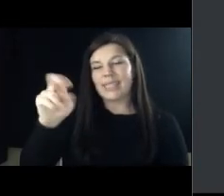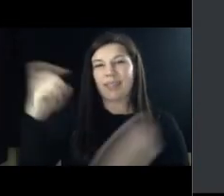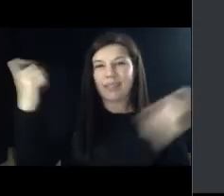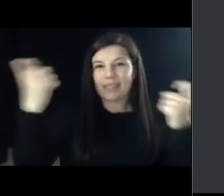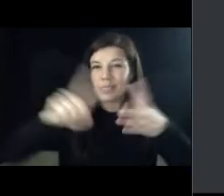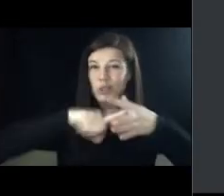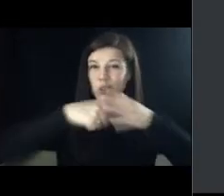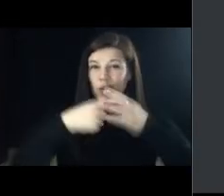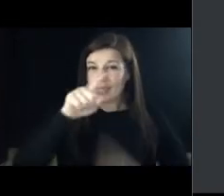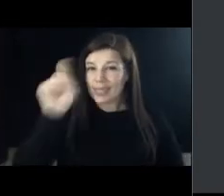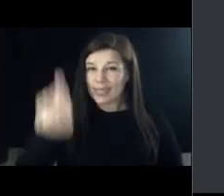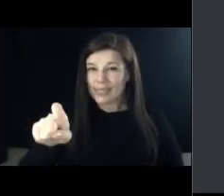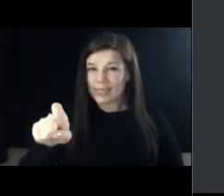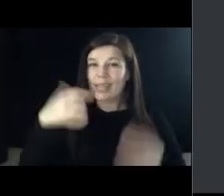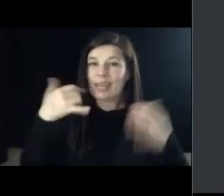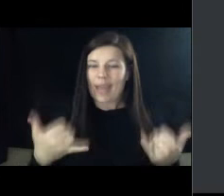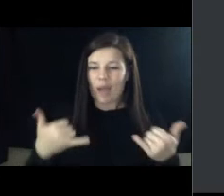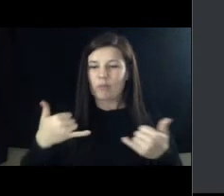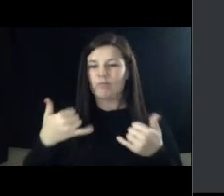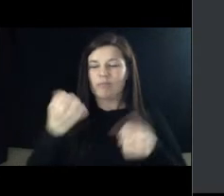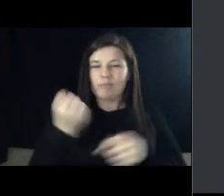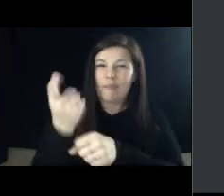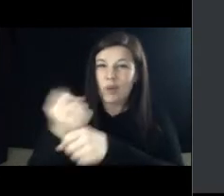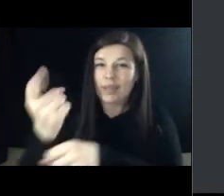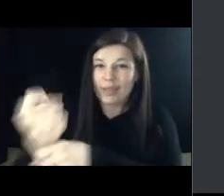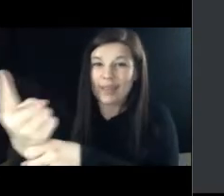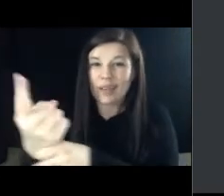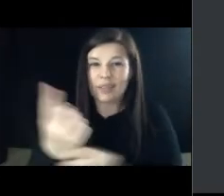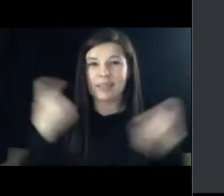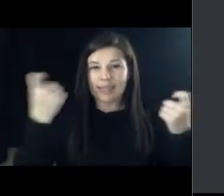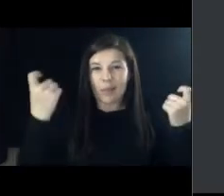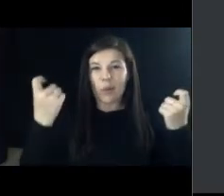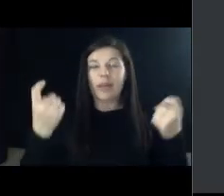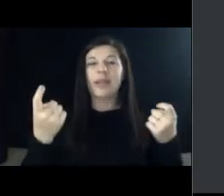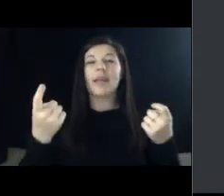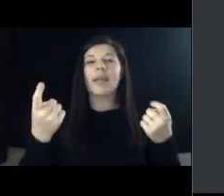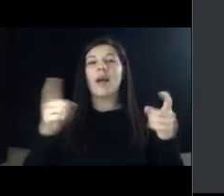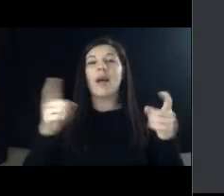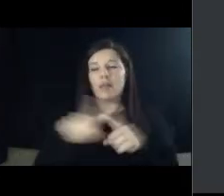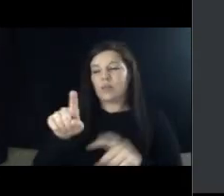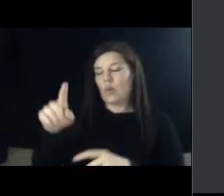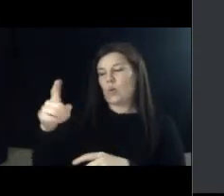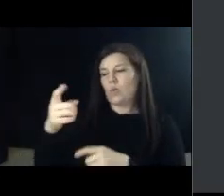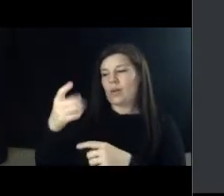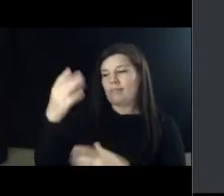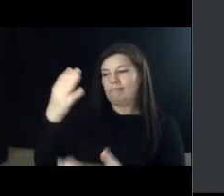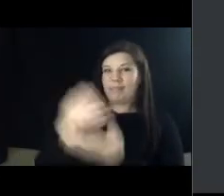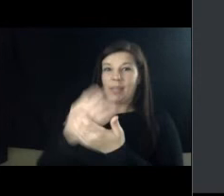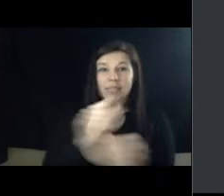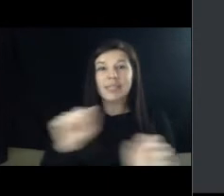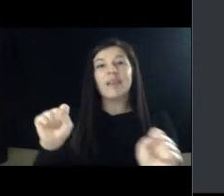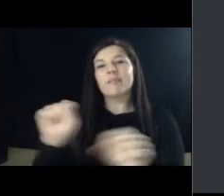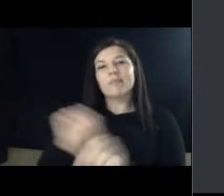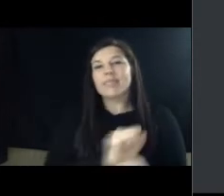continued across the united states throughout the years and whereas emancipation in florida was proclaimed in tallahassee on may